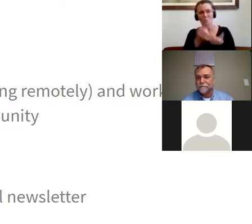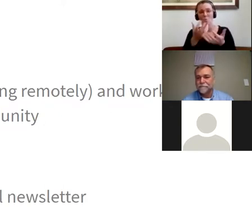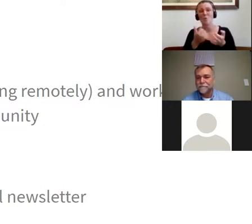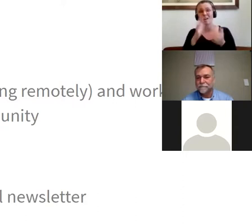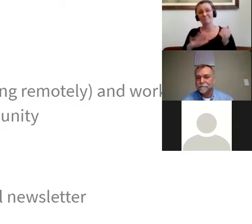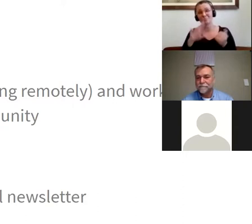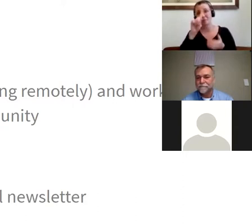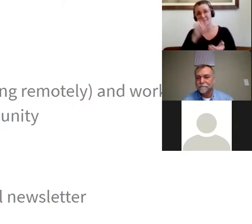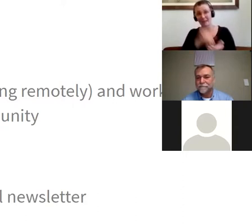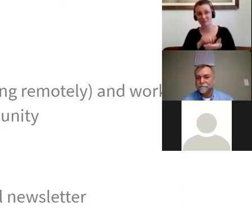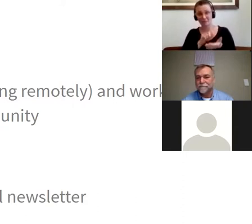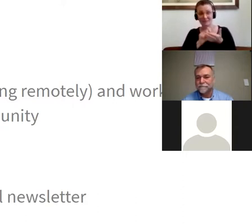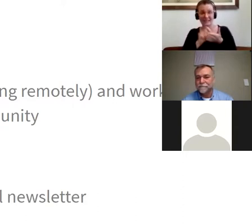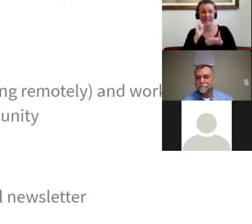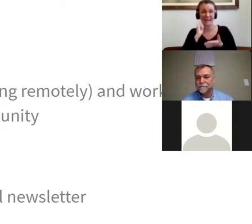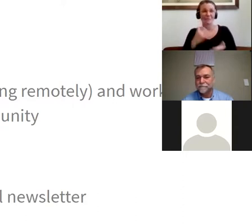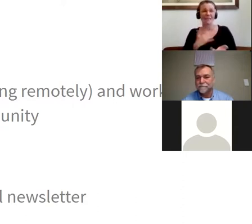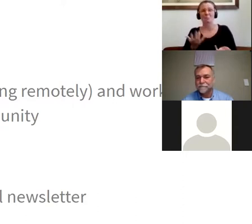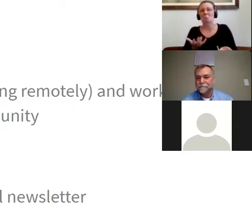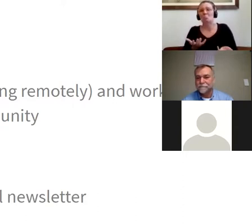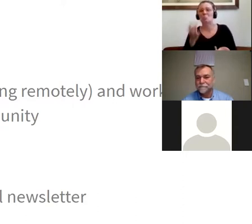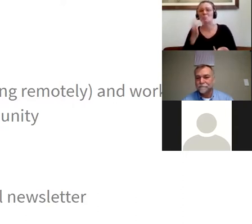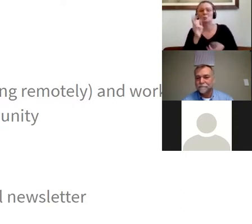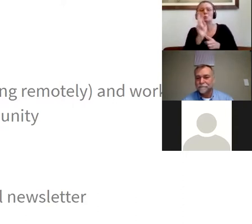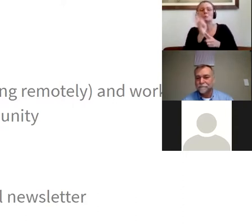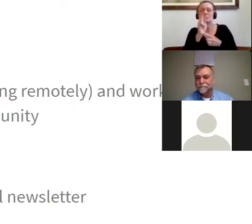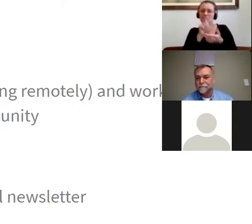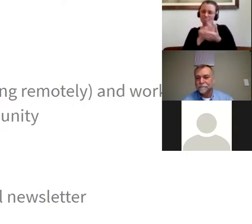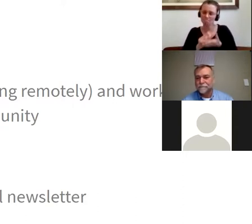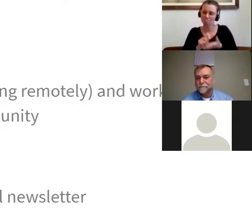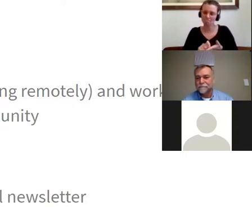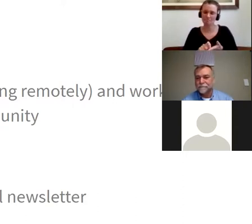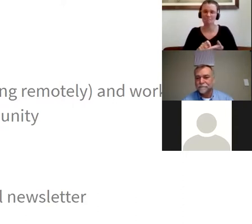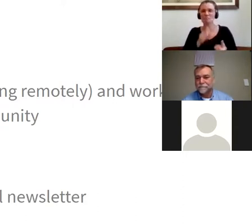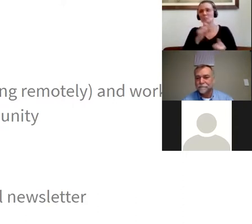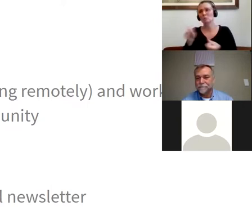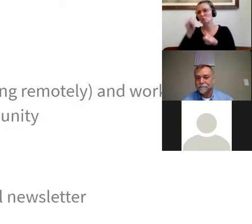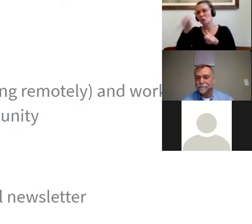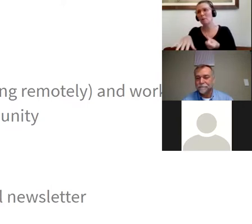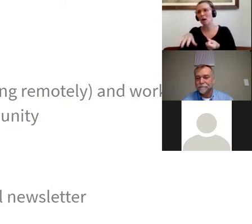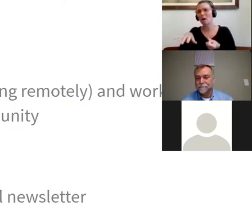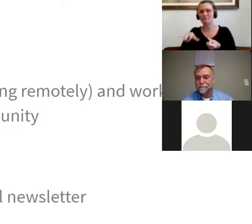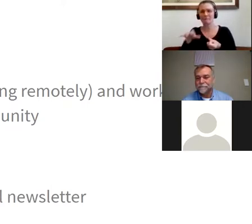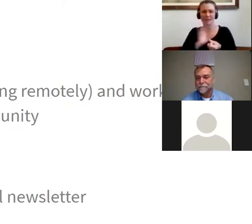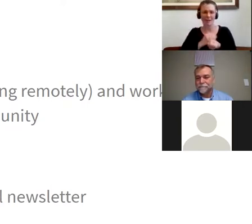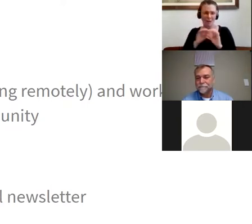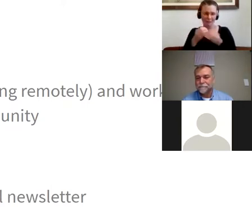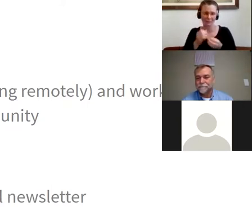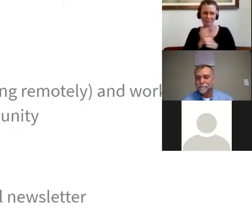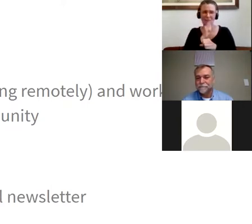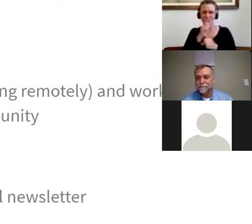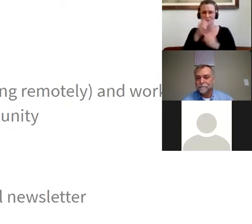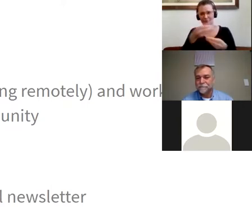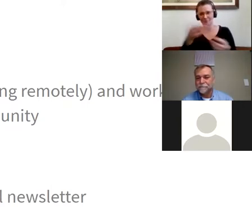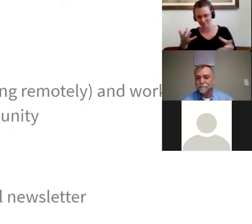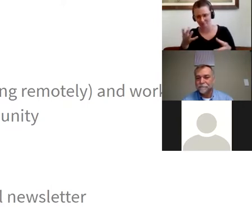So if you feel like it, take two minutes just to write a note, drop it off, and we'll make sure it gets to somebody very special. We've